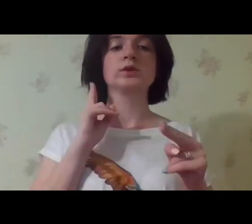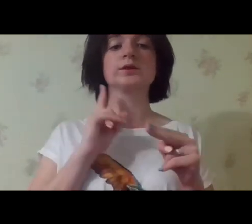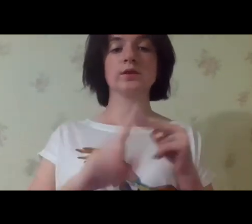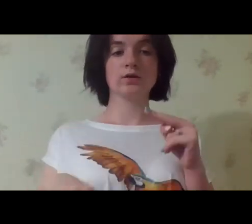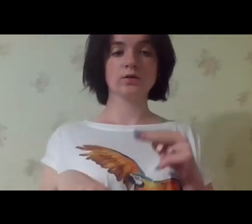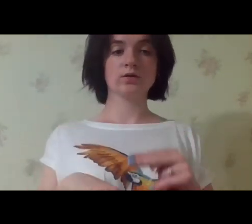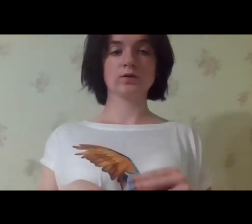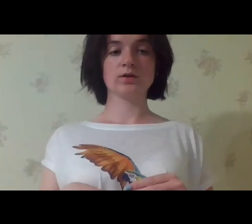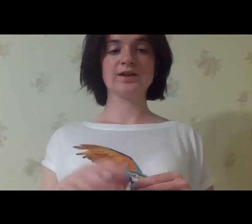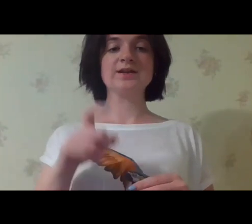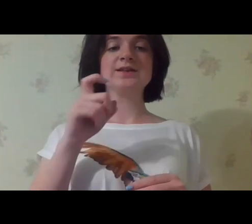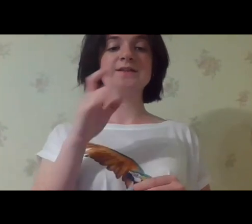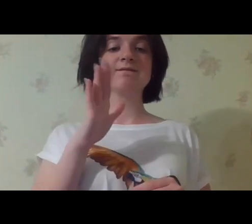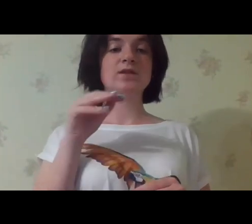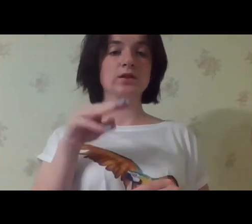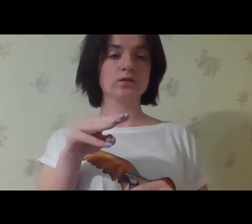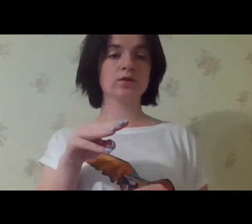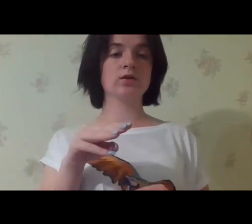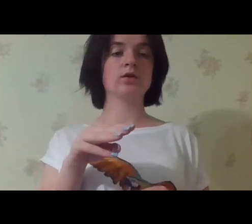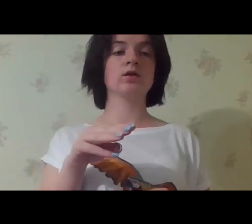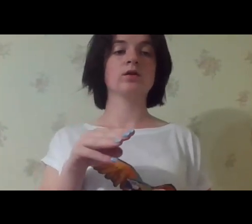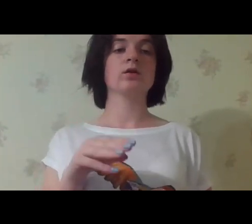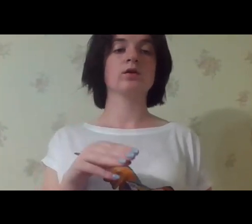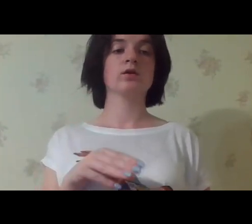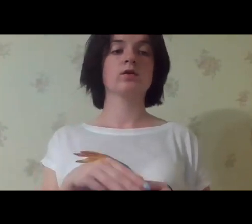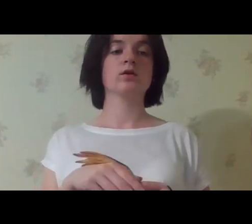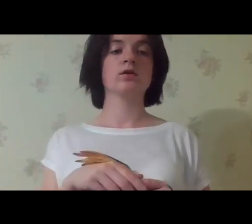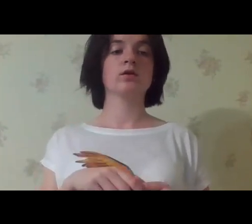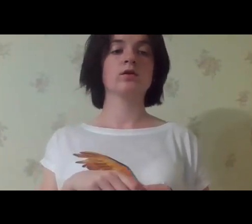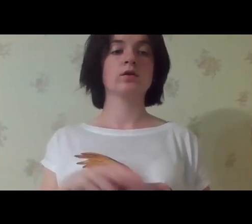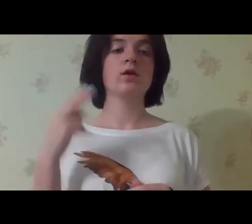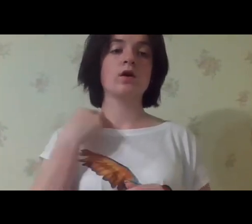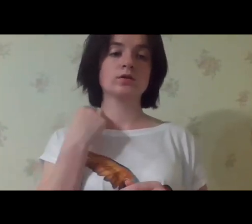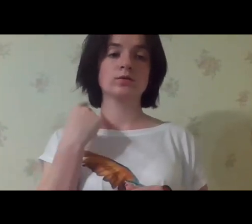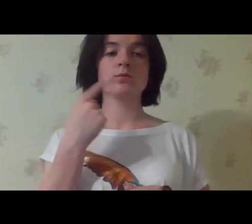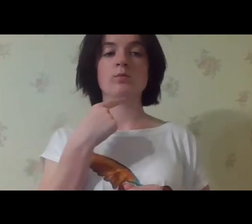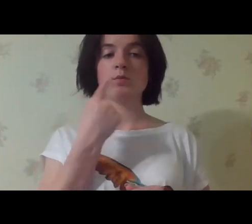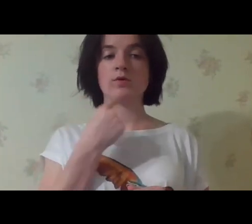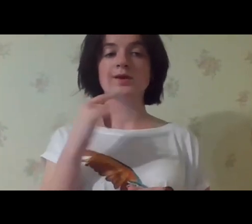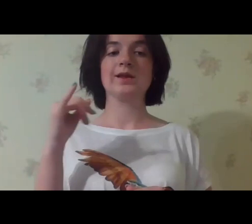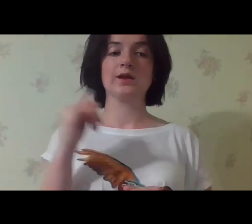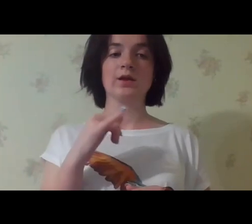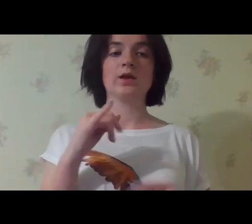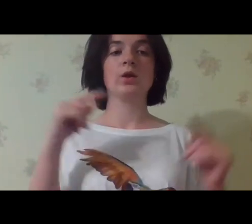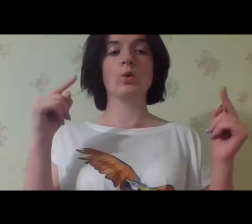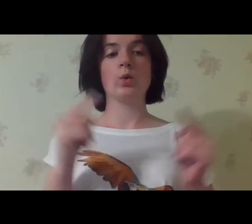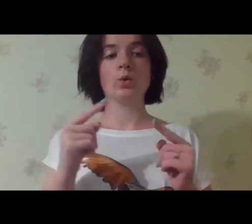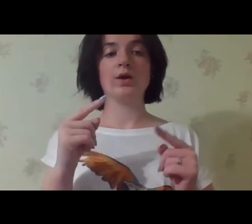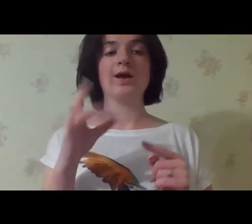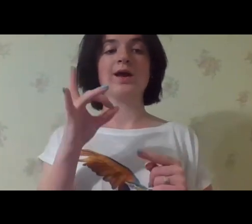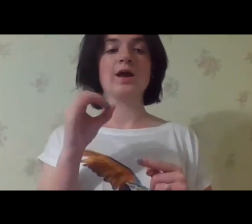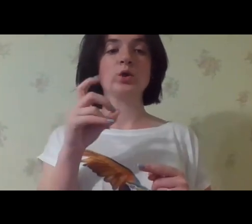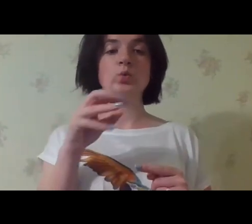will be finishing soon. The report of Disability Rights International in English